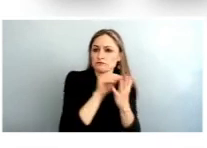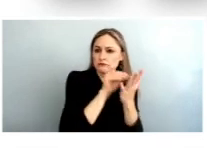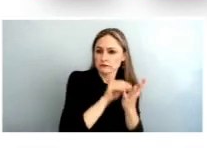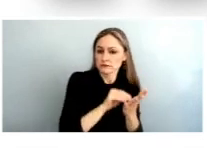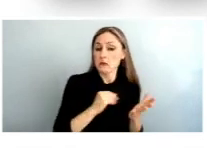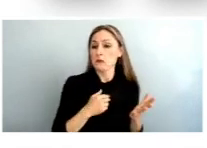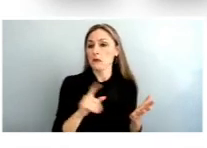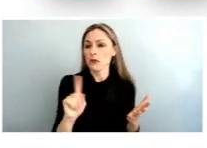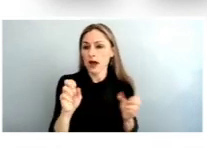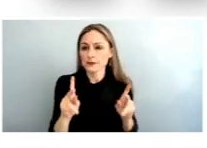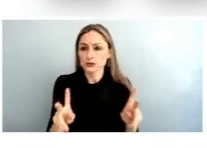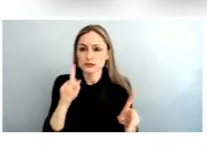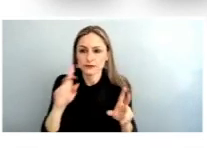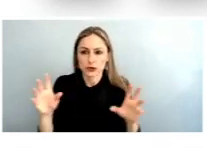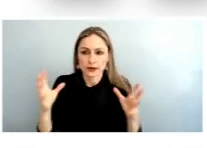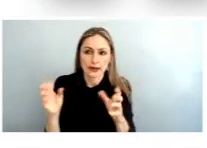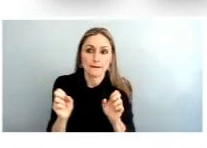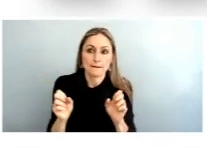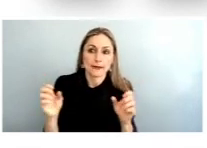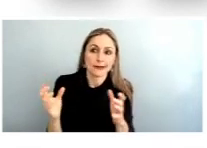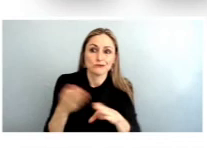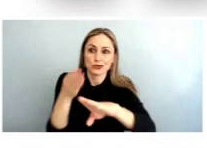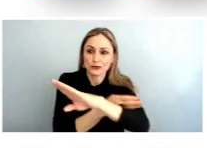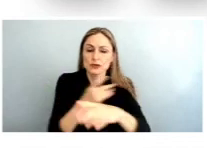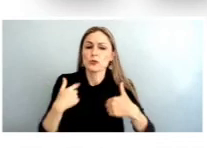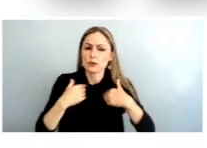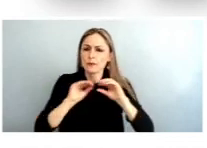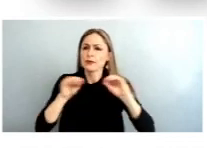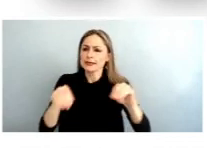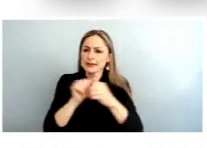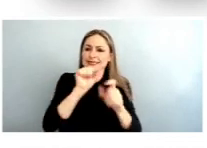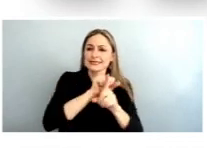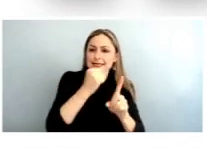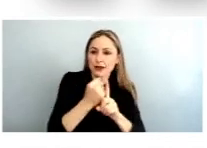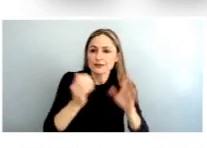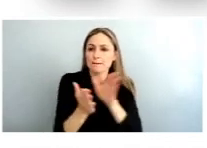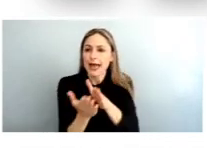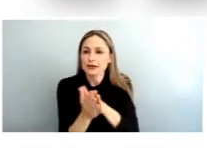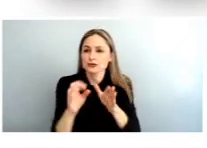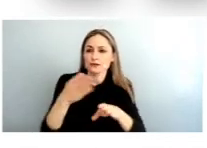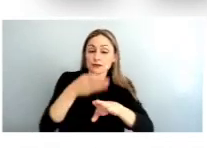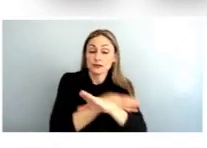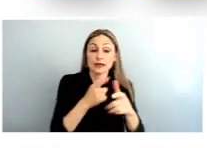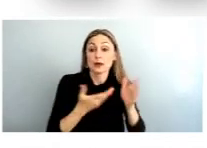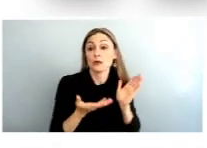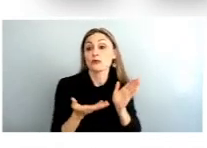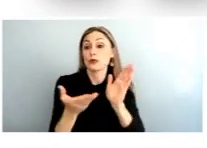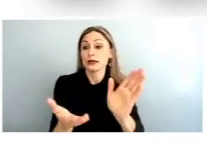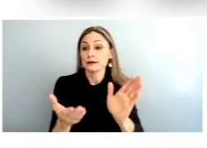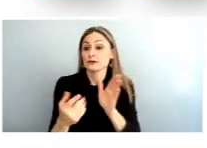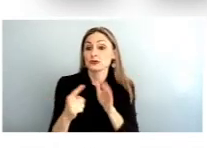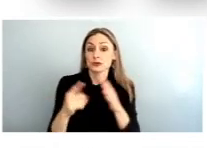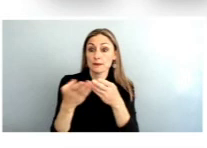We'll put those together in scenarios and packages of improvements, and then bring those scenarios out to the public for input